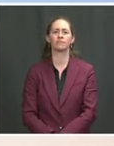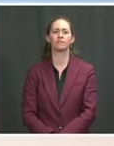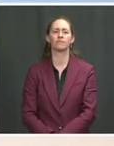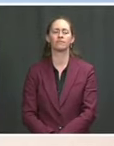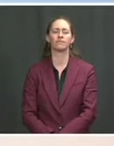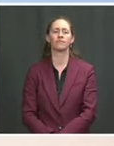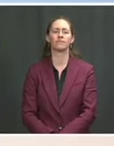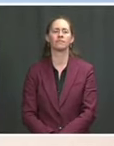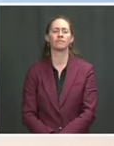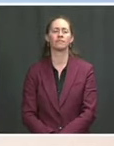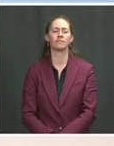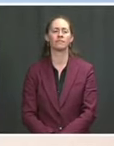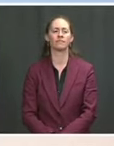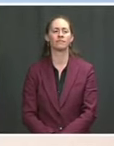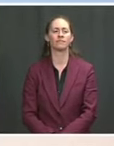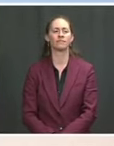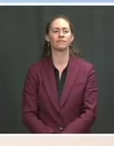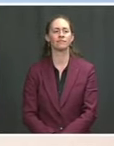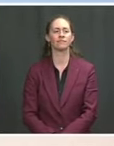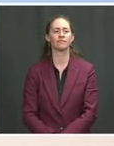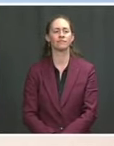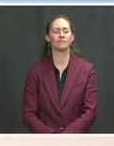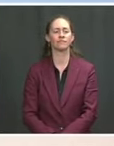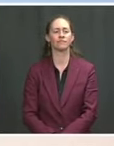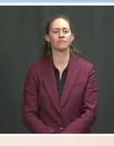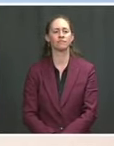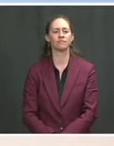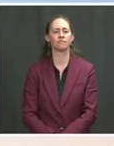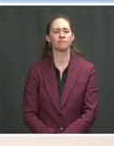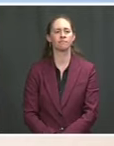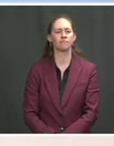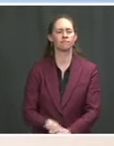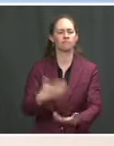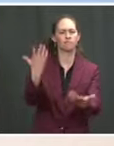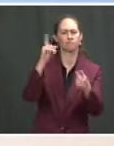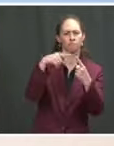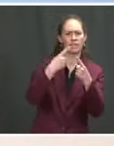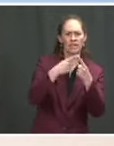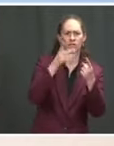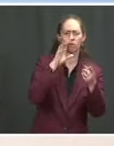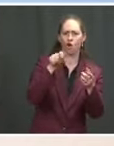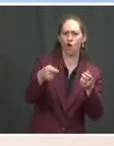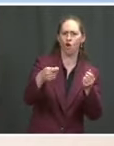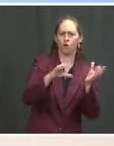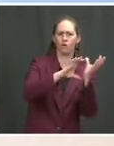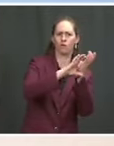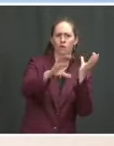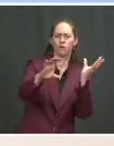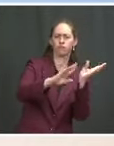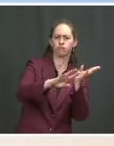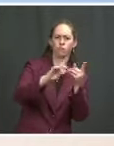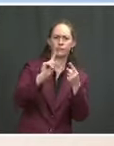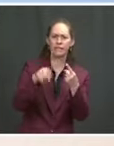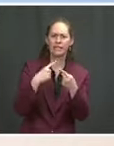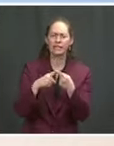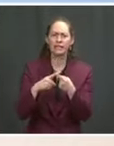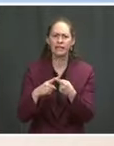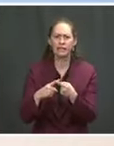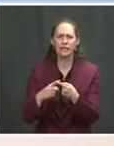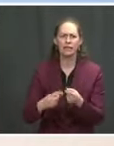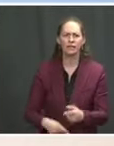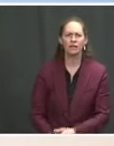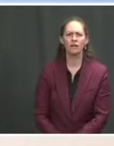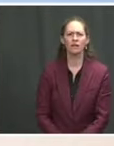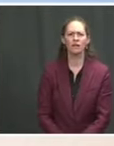about, and when will it go into effect? Actually, you're the... This is the Jones Act waiver, my... Yeah, yeah.